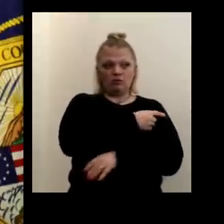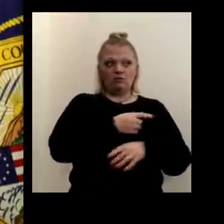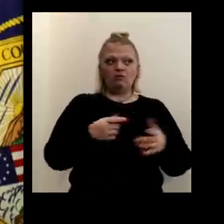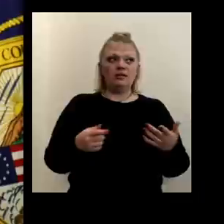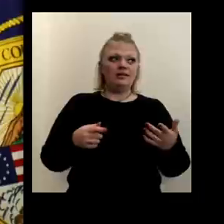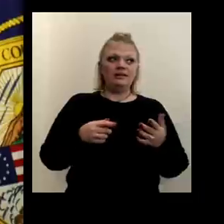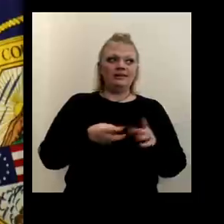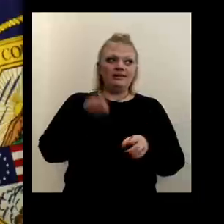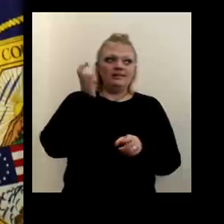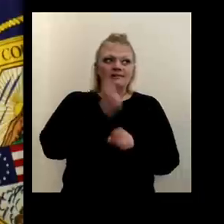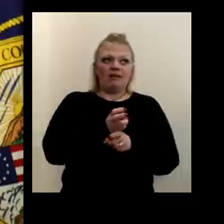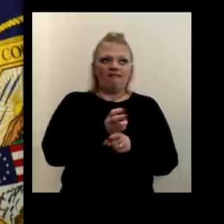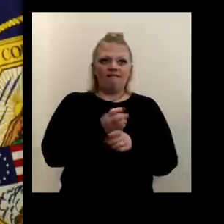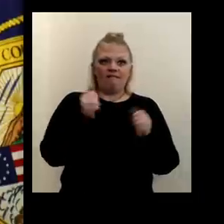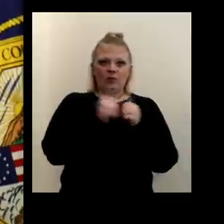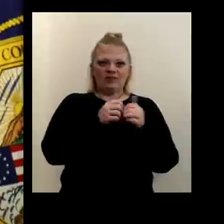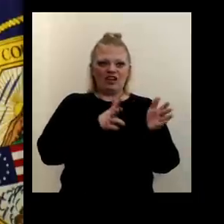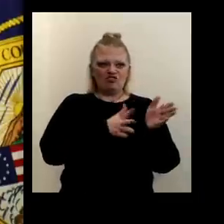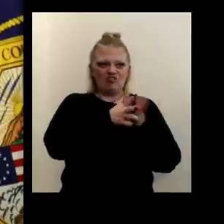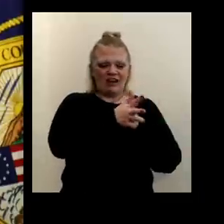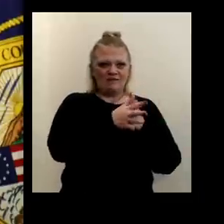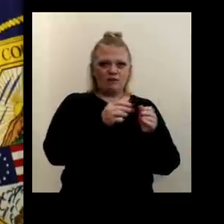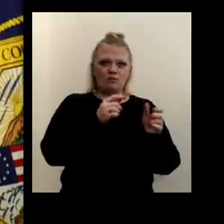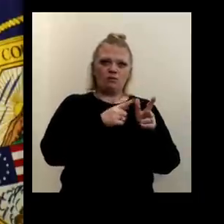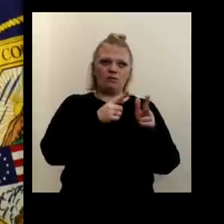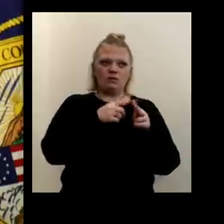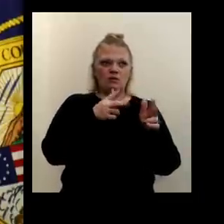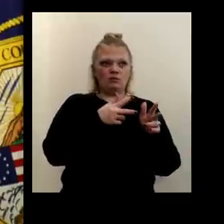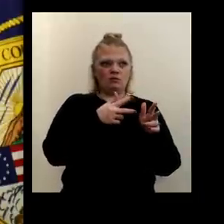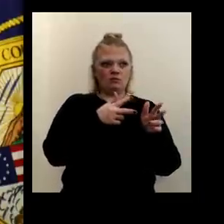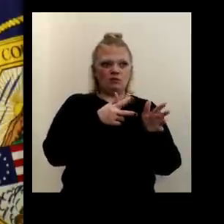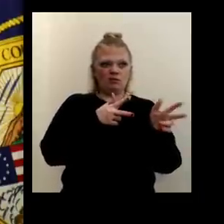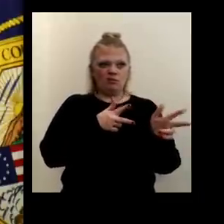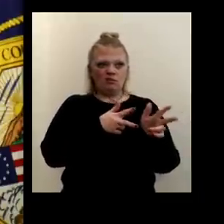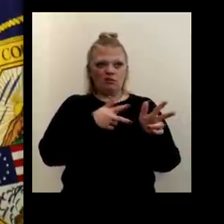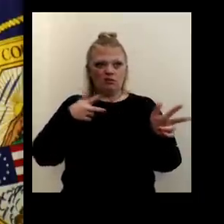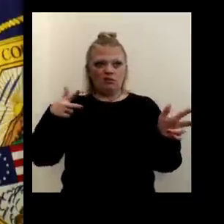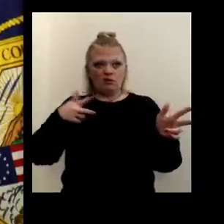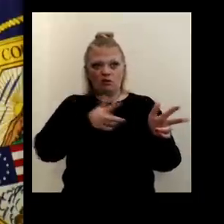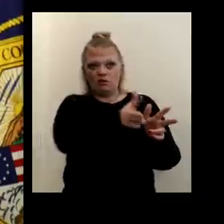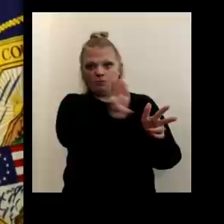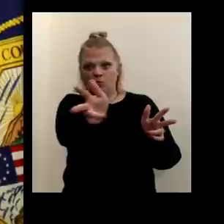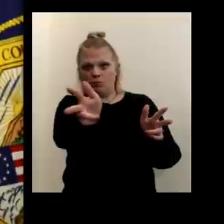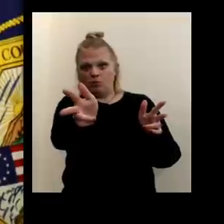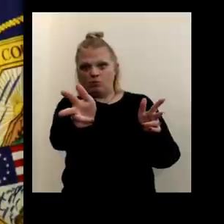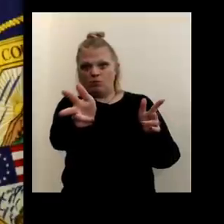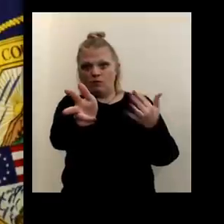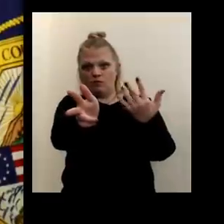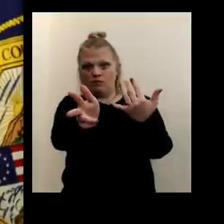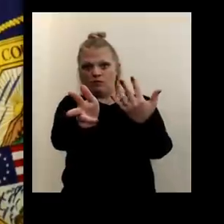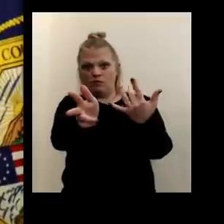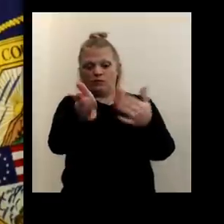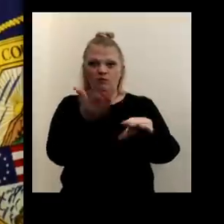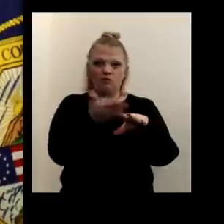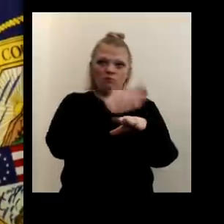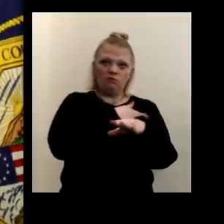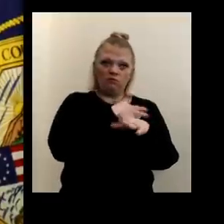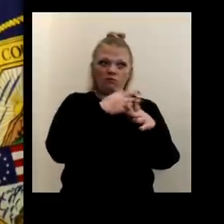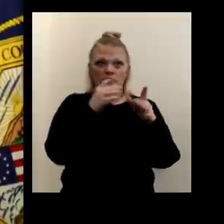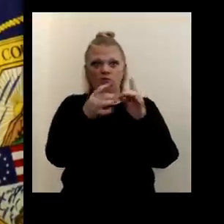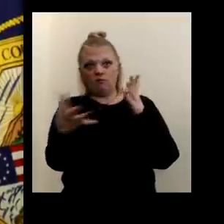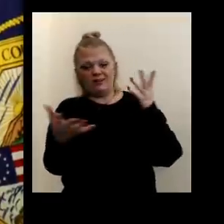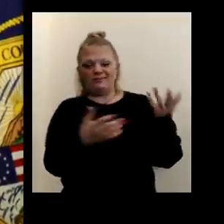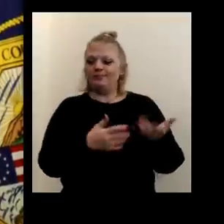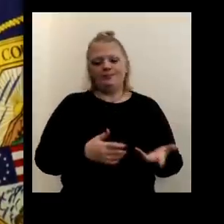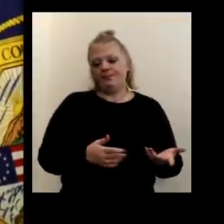it's tough to do that with a drive through site, because then you have to move vehicles to another spot and know exactly who they are before you can release them. Uh, so